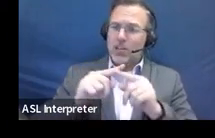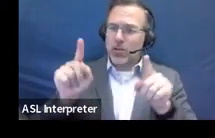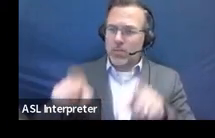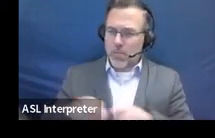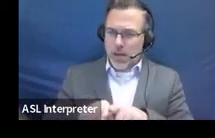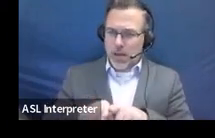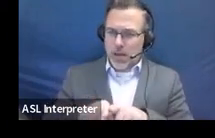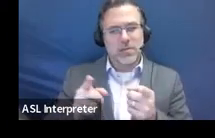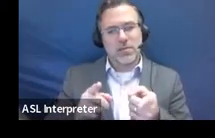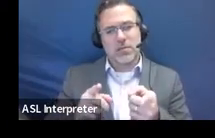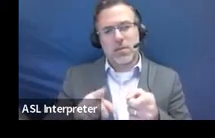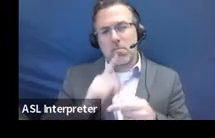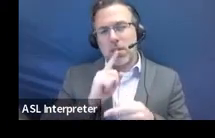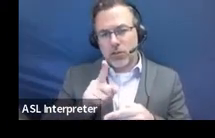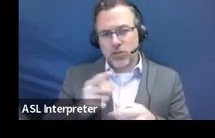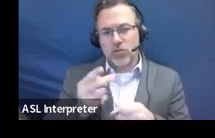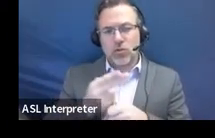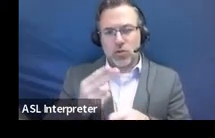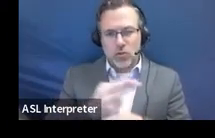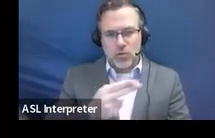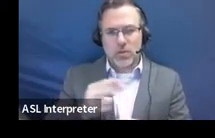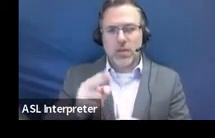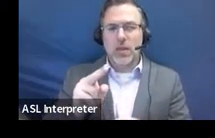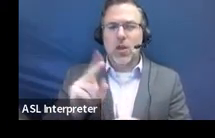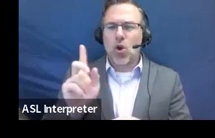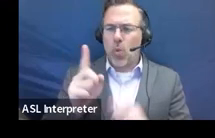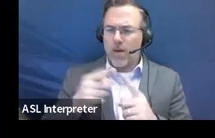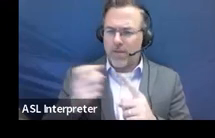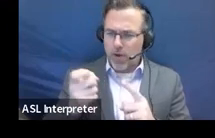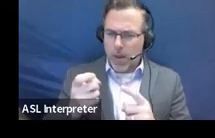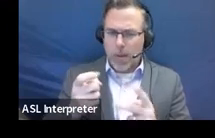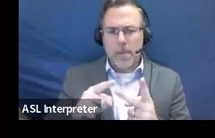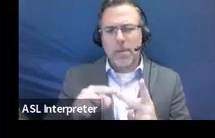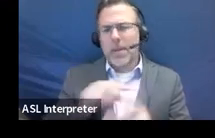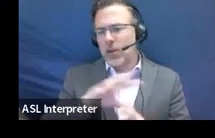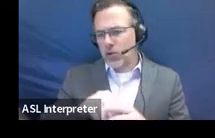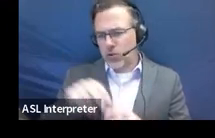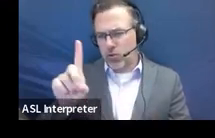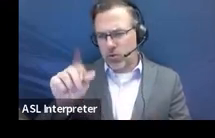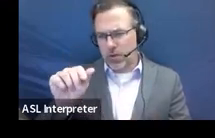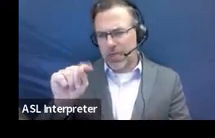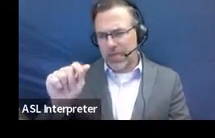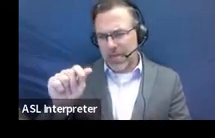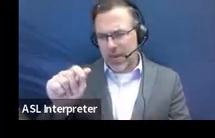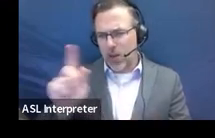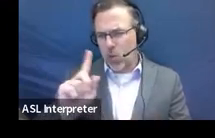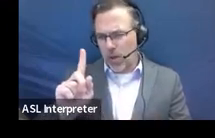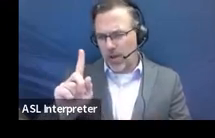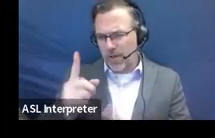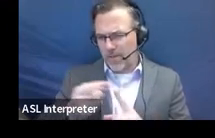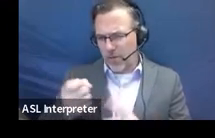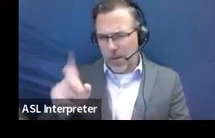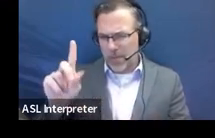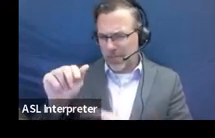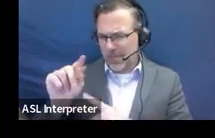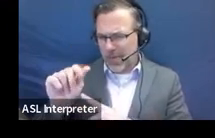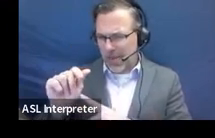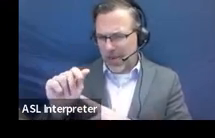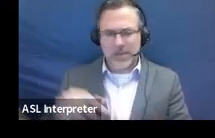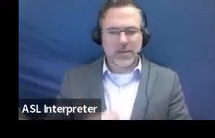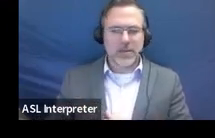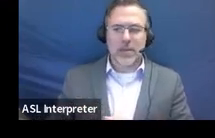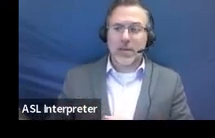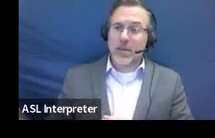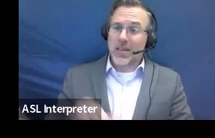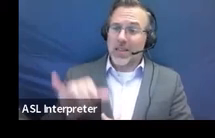assessment, and data, whenever applicable. And then you need that verification, whether